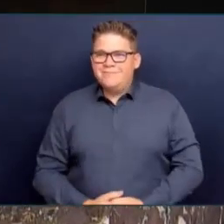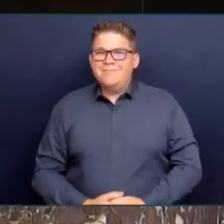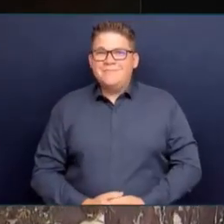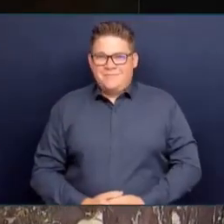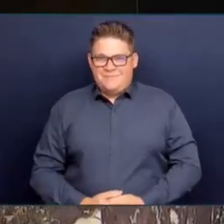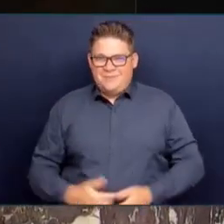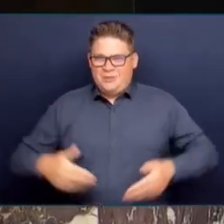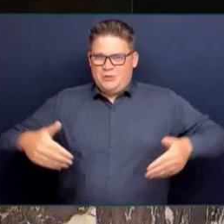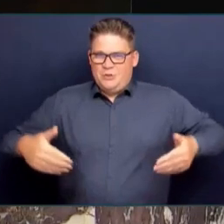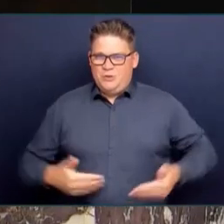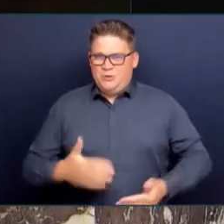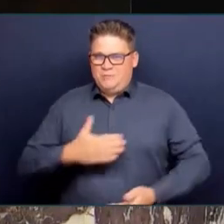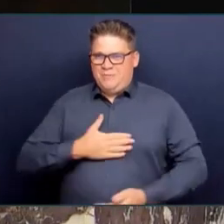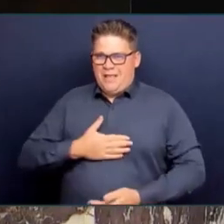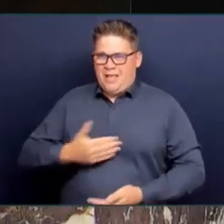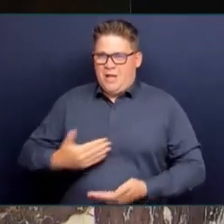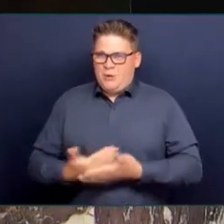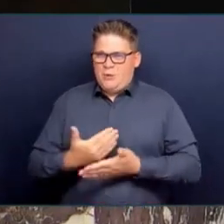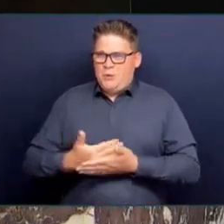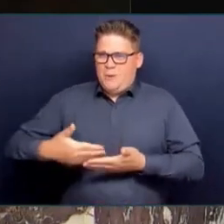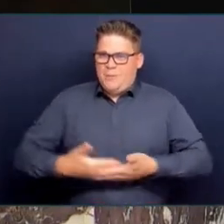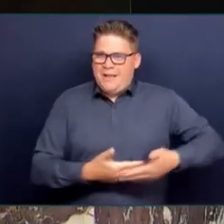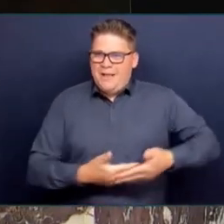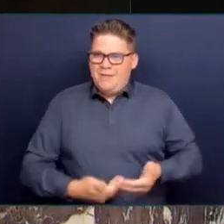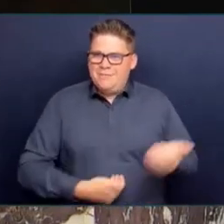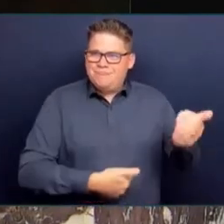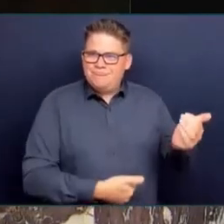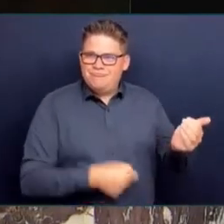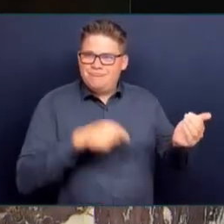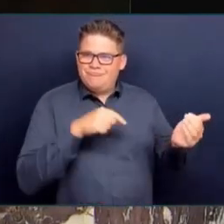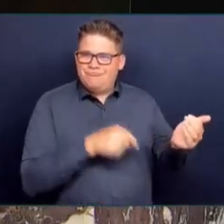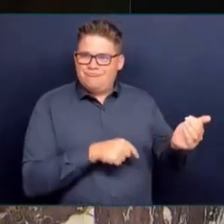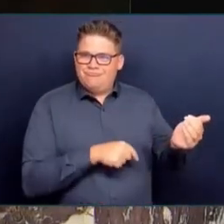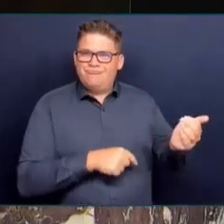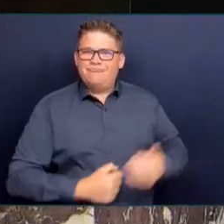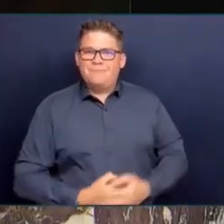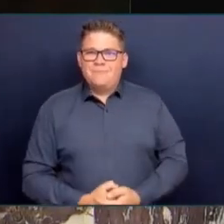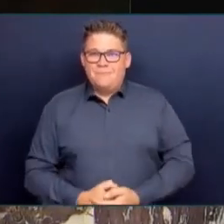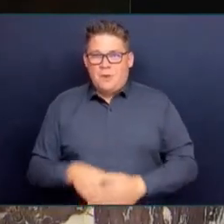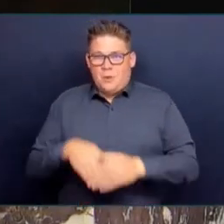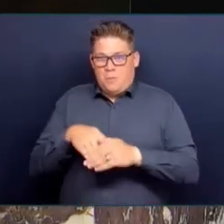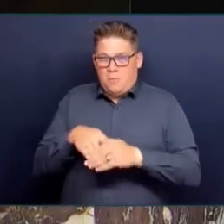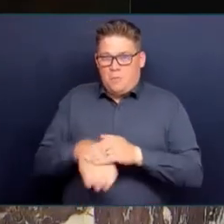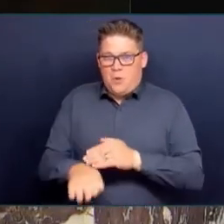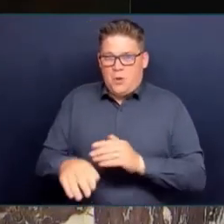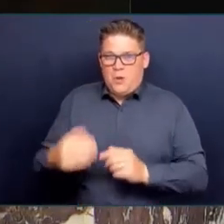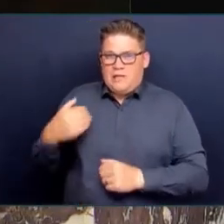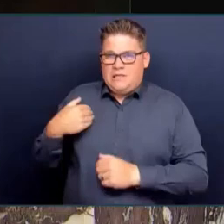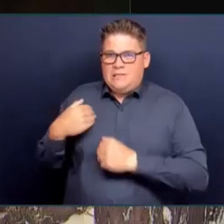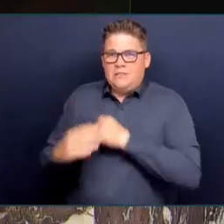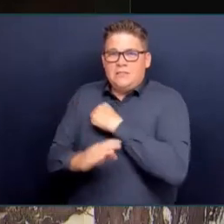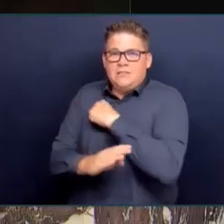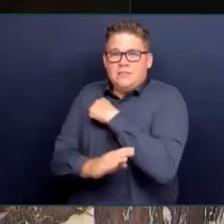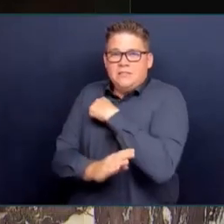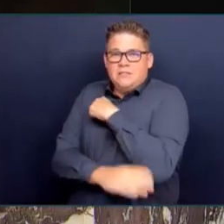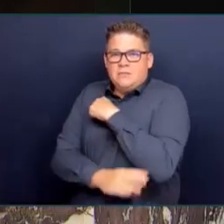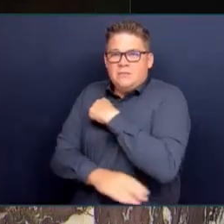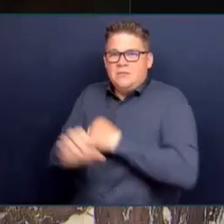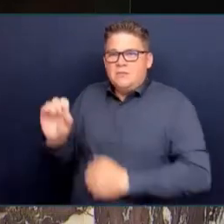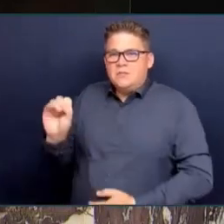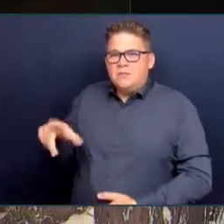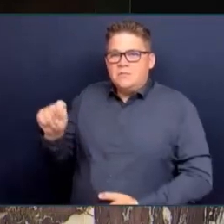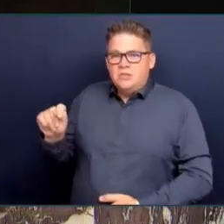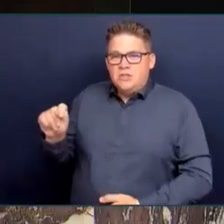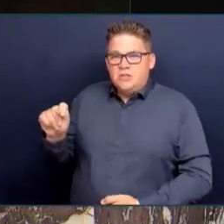McKinney Yuyao. He's joining us since the early September and of course I brought my daughter back, McKinsey Yiyao, to join everybody. I want everybody to make